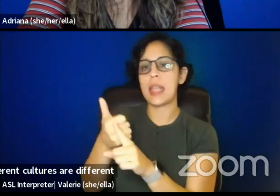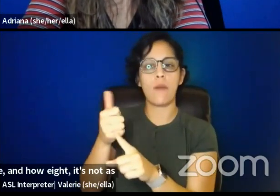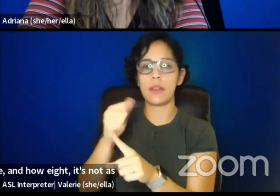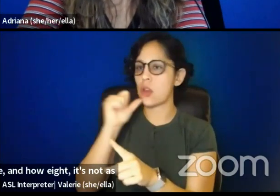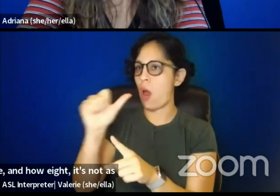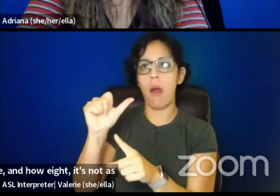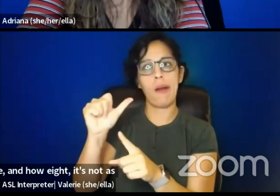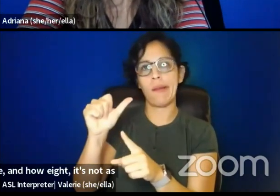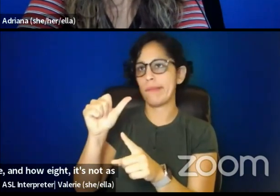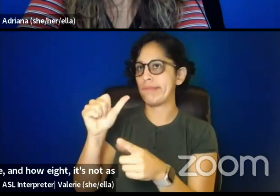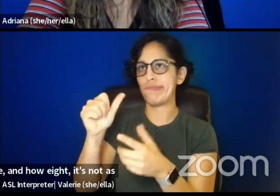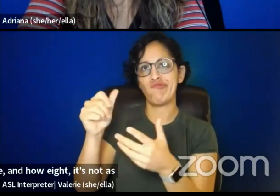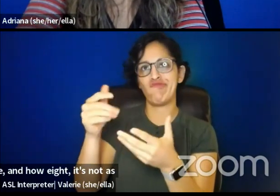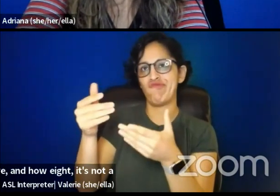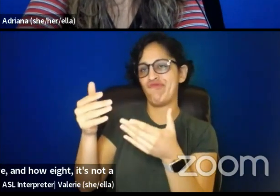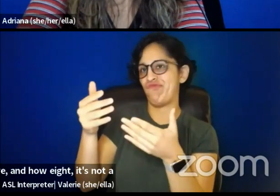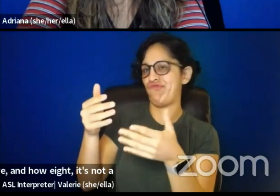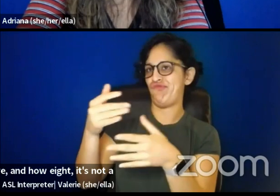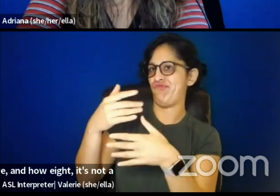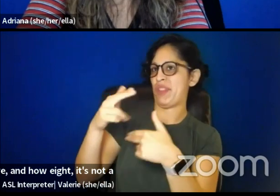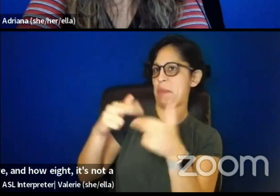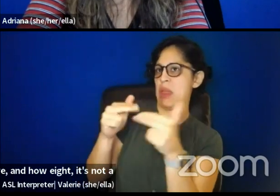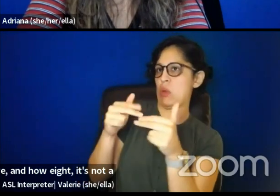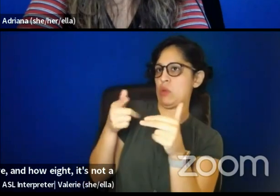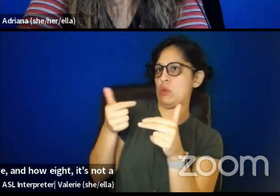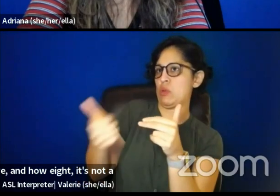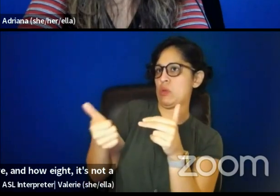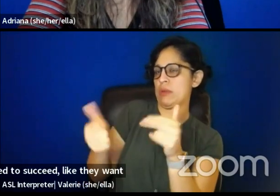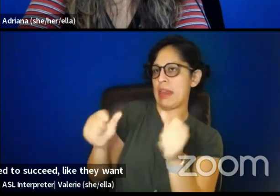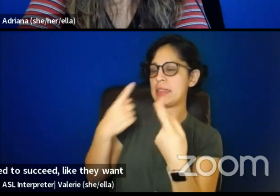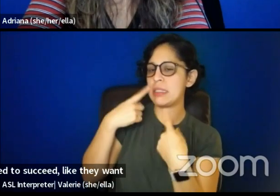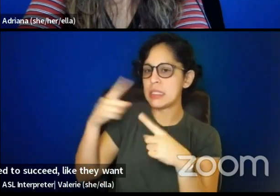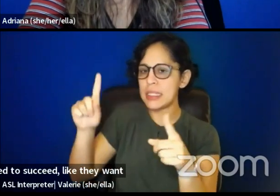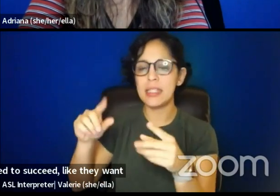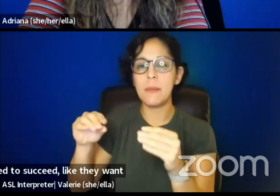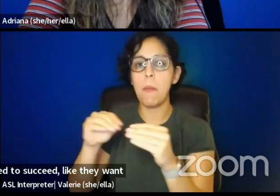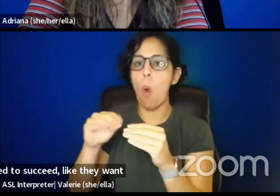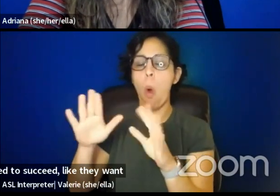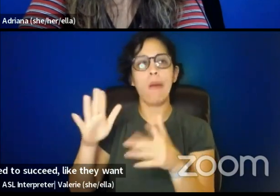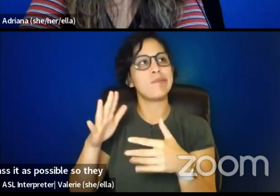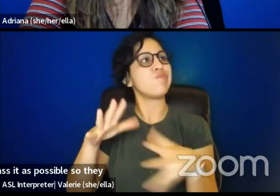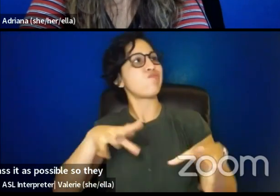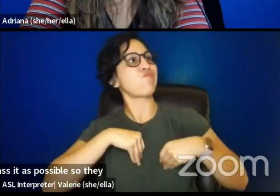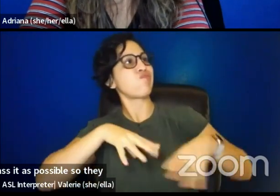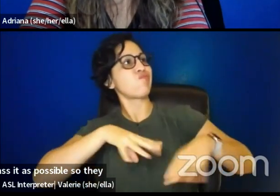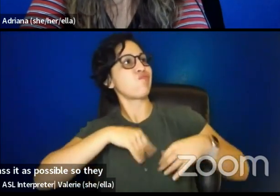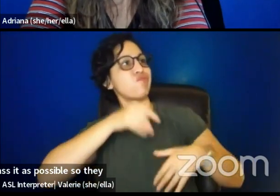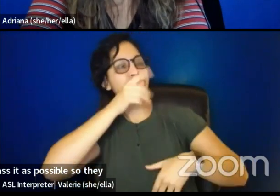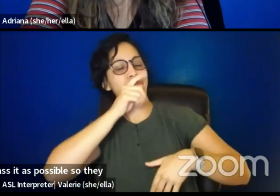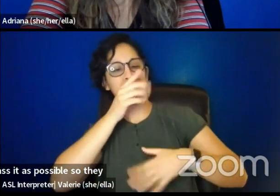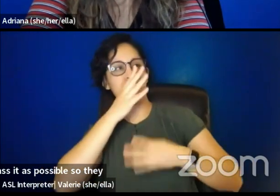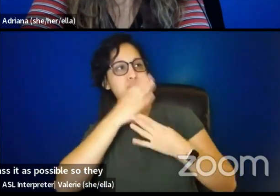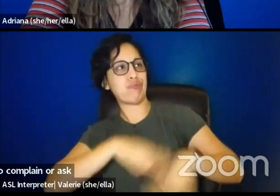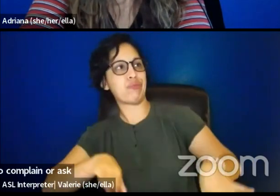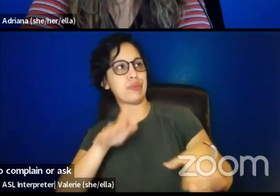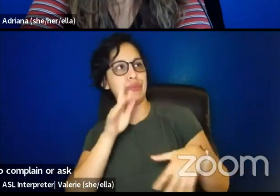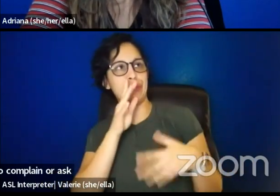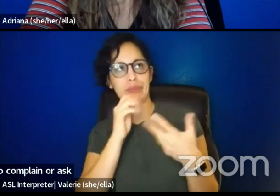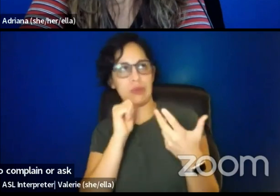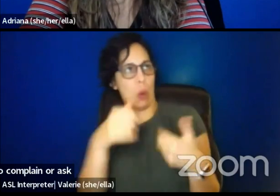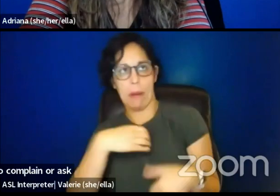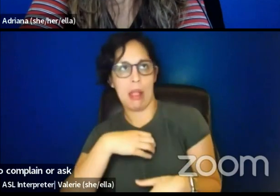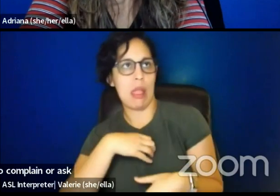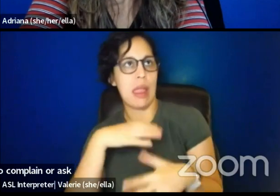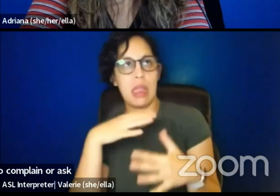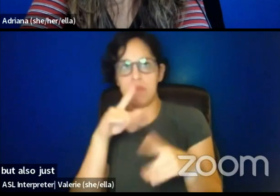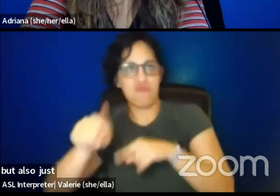quiet and passive as possible. So they don't want you to complain or ask questions or, but also, um, just the complex feelings that go with that, the